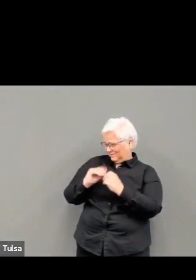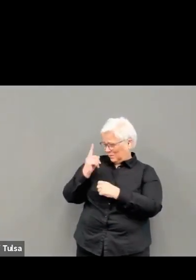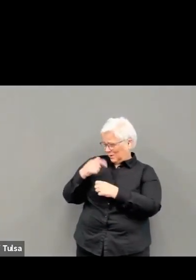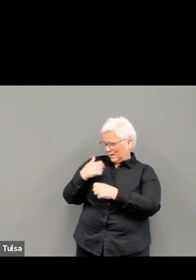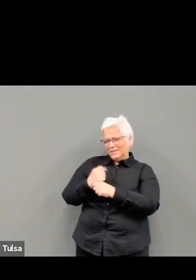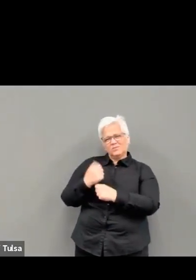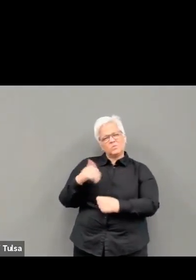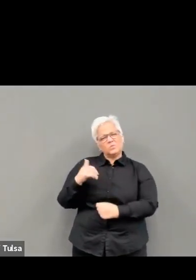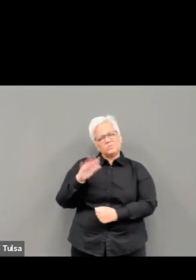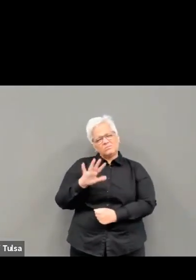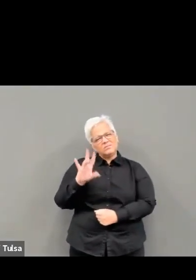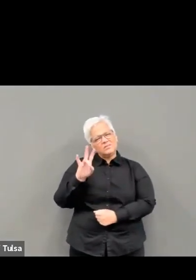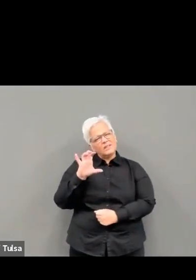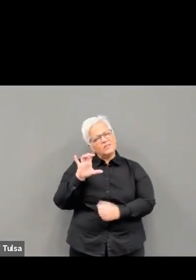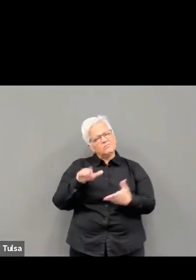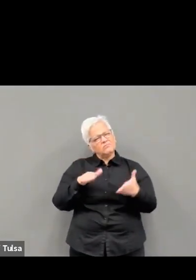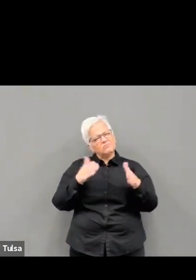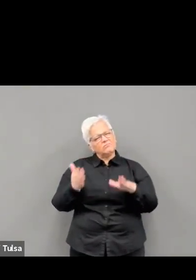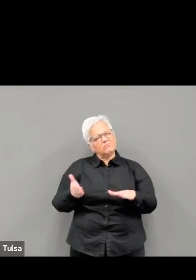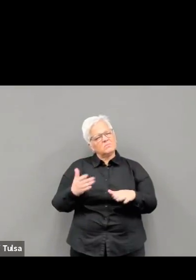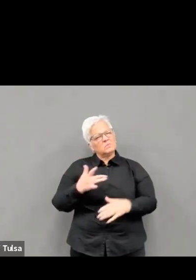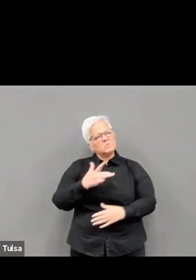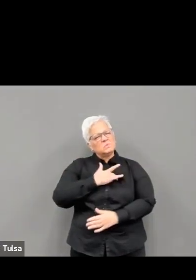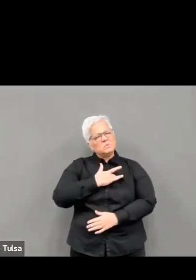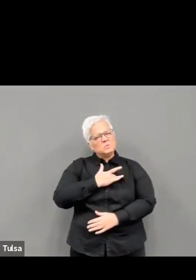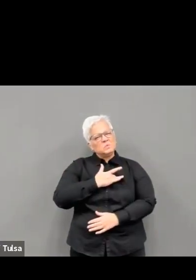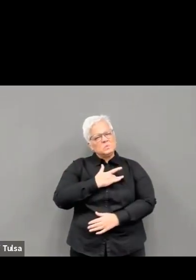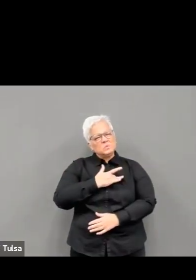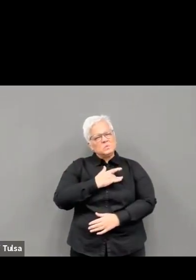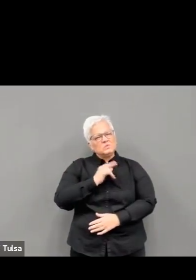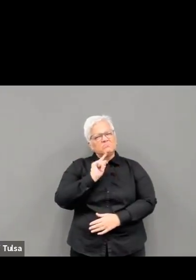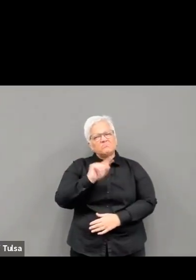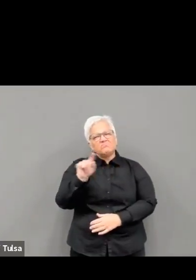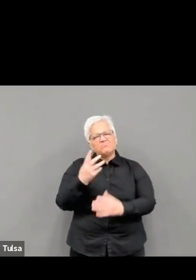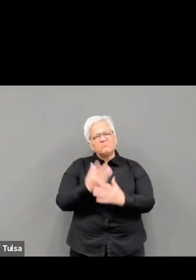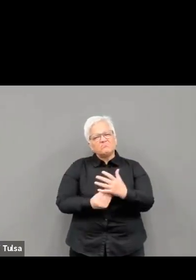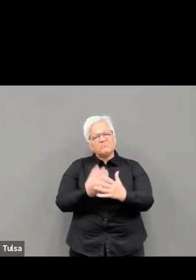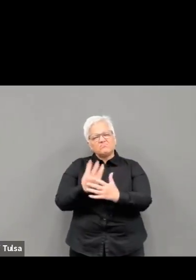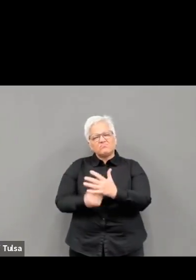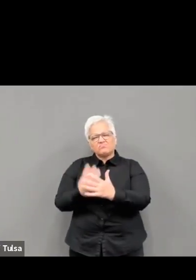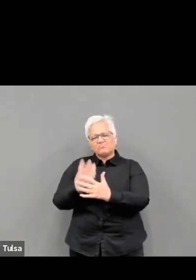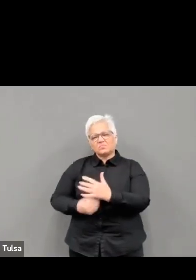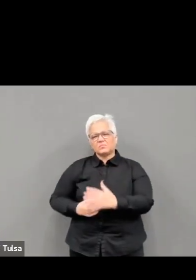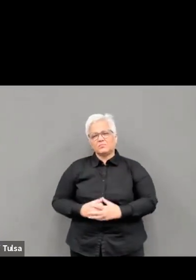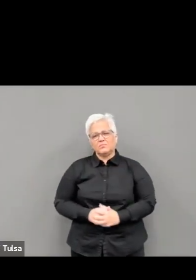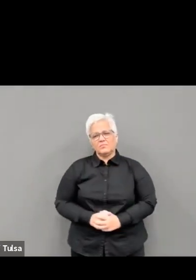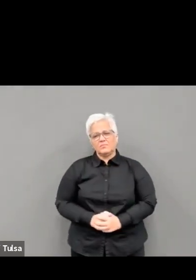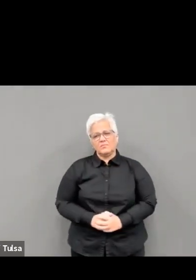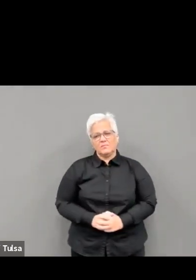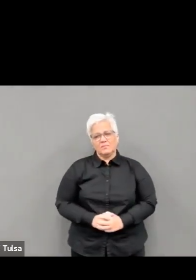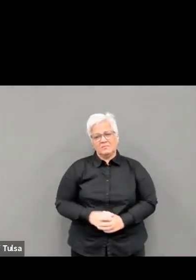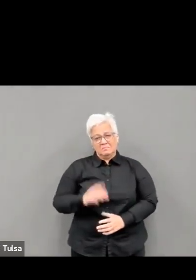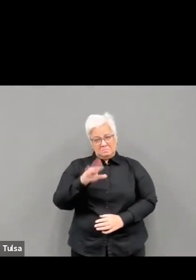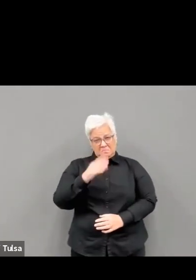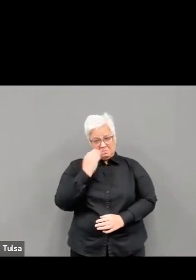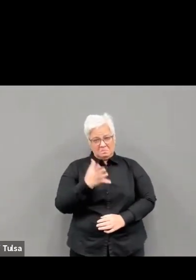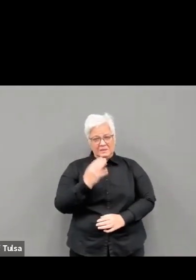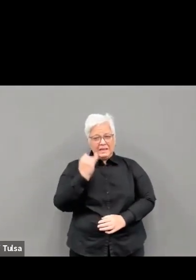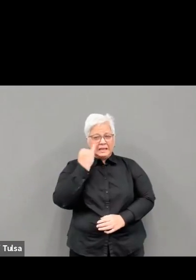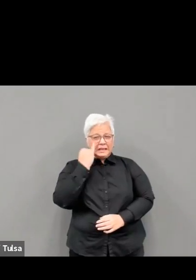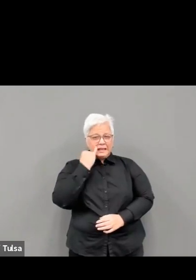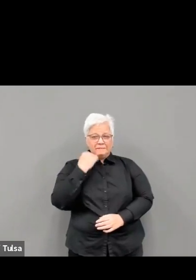question in my mind that number would be substantially higher if not for two main groups of people.